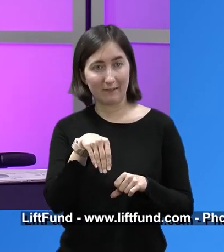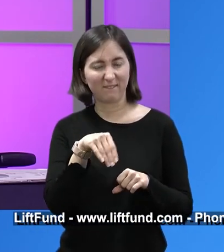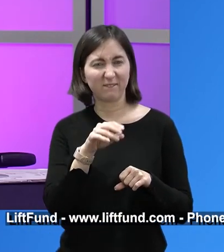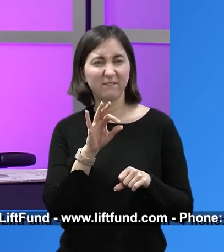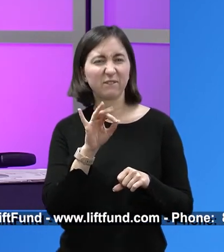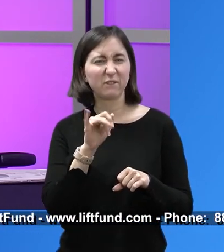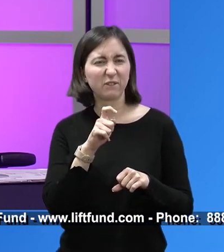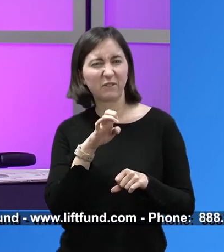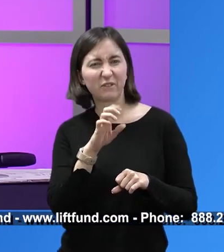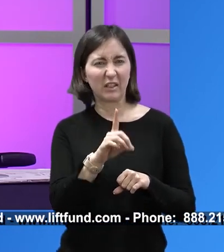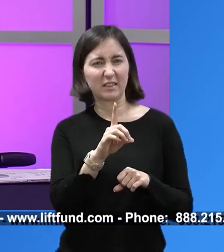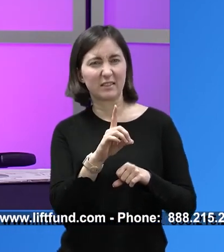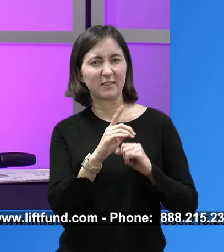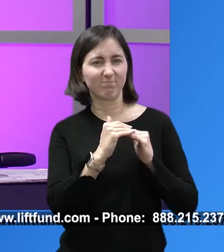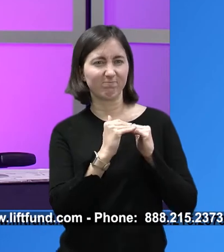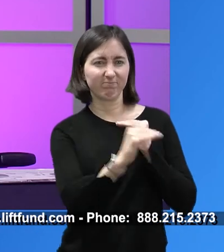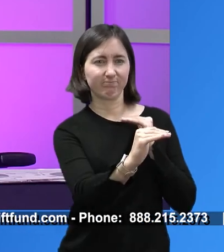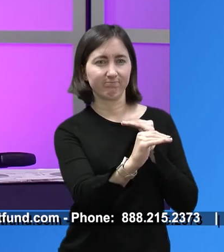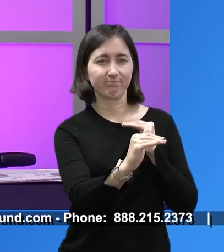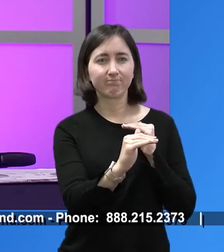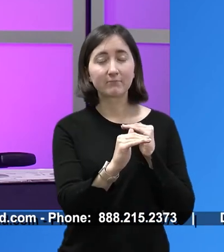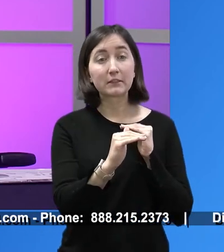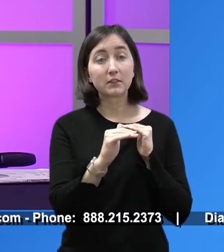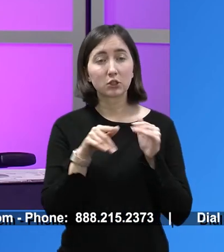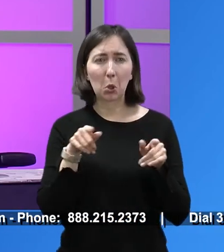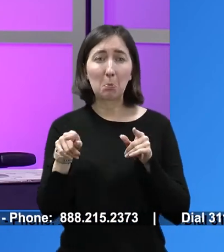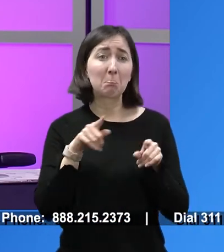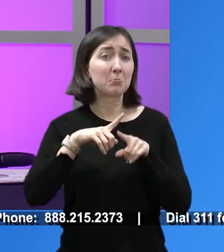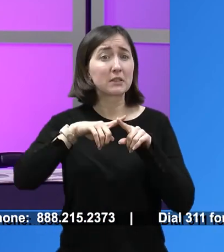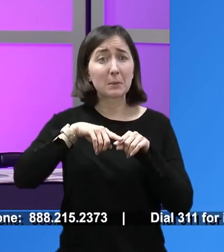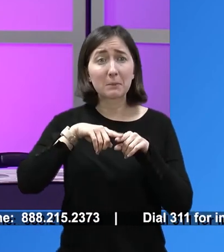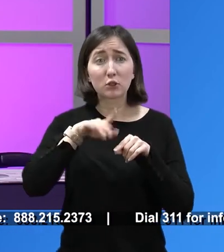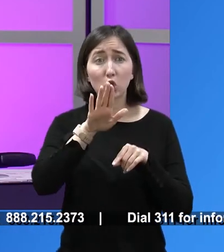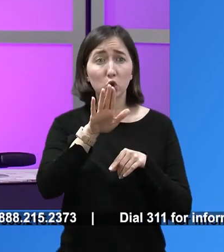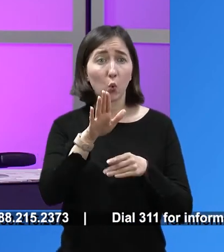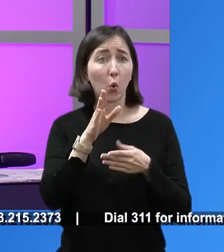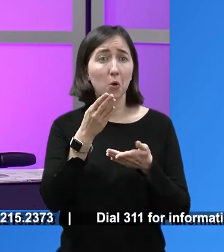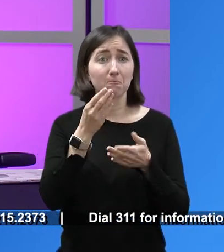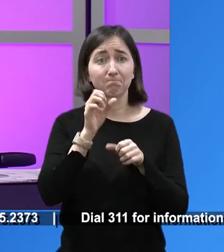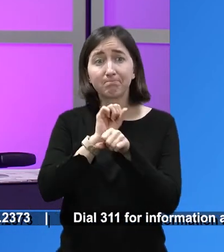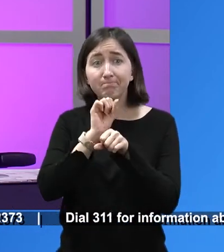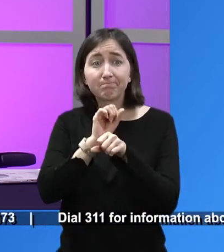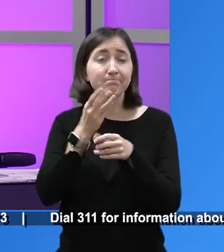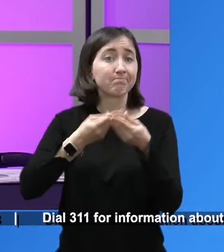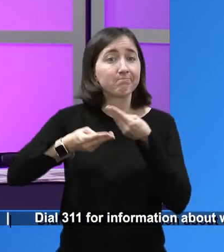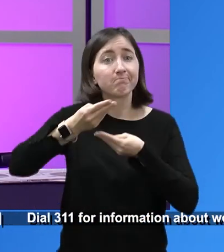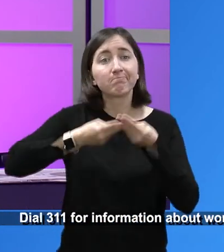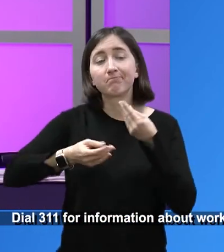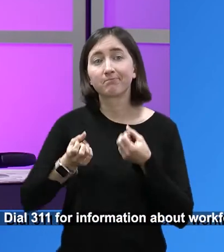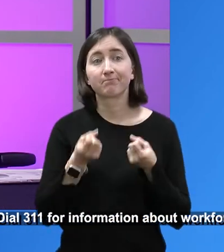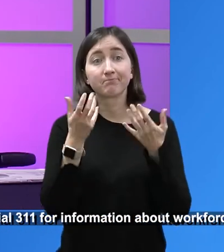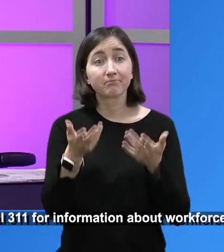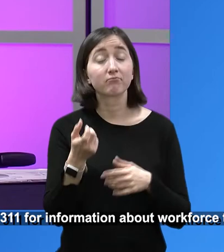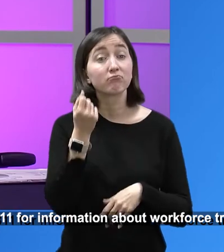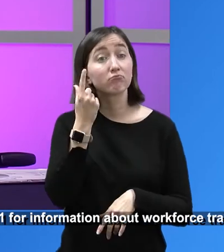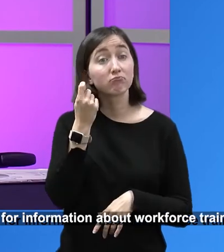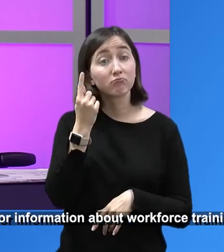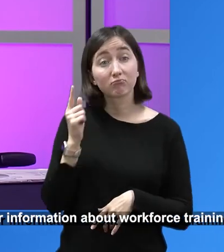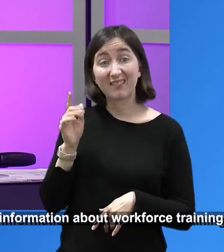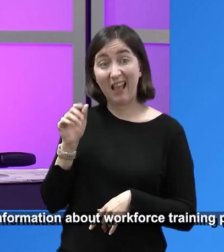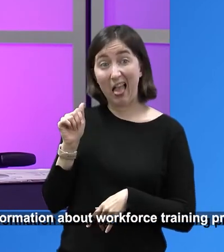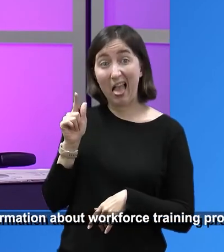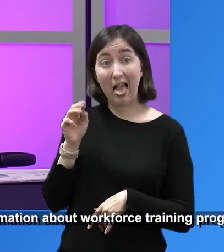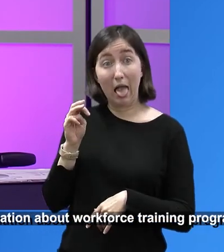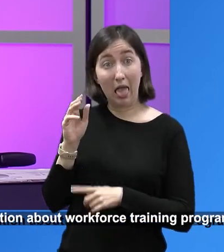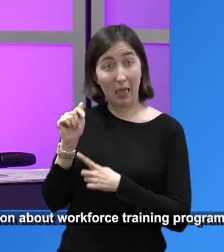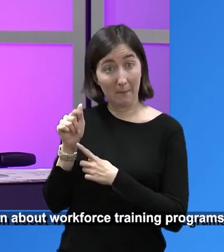and fixed. So, and it can be used for working capital as well. Yes. So it just depends on your needs is what we're going